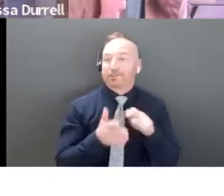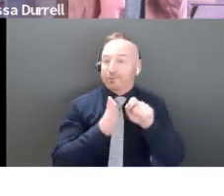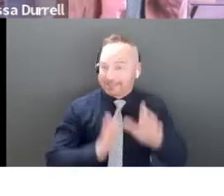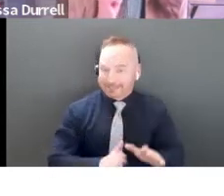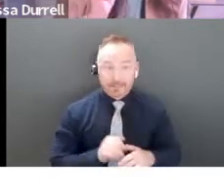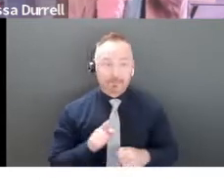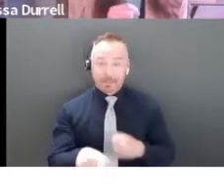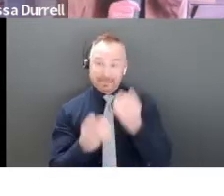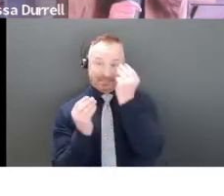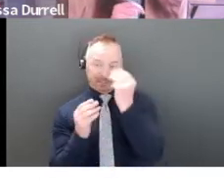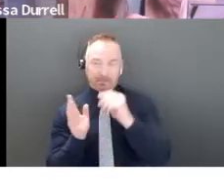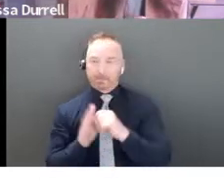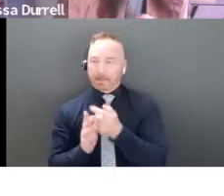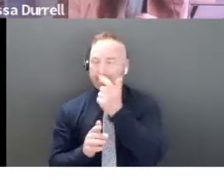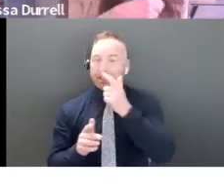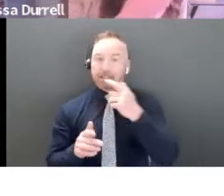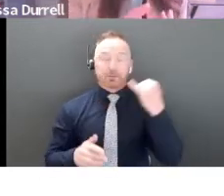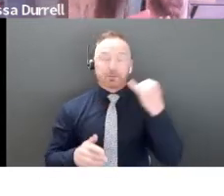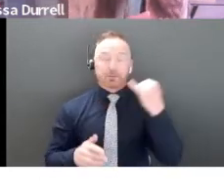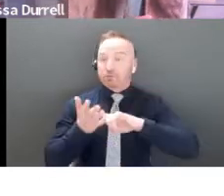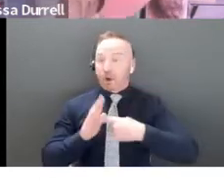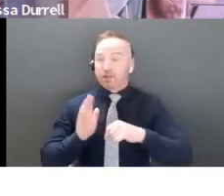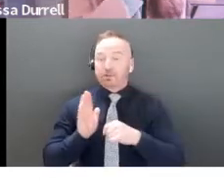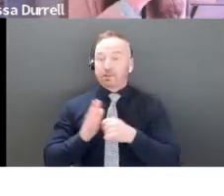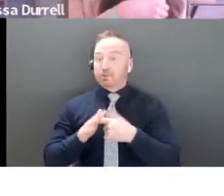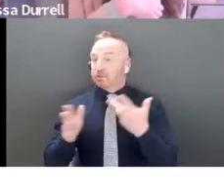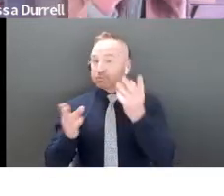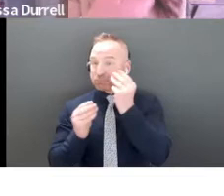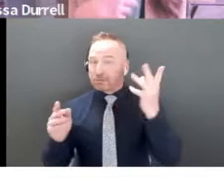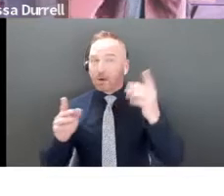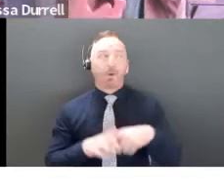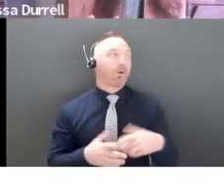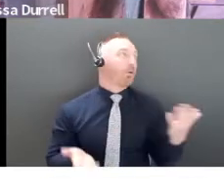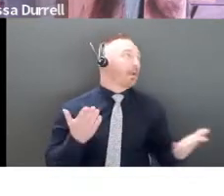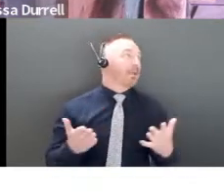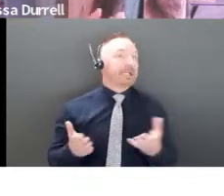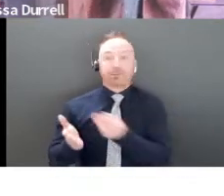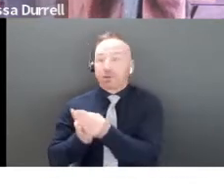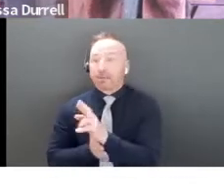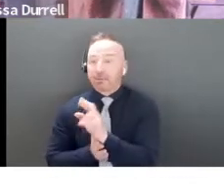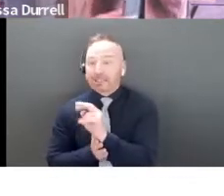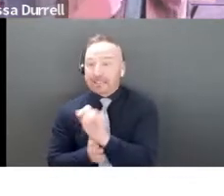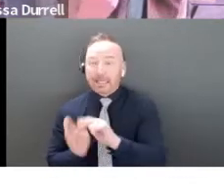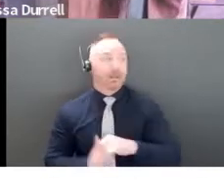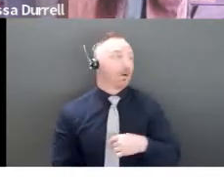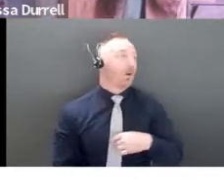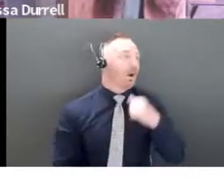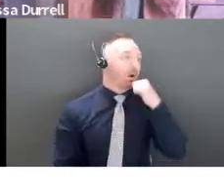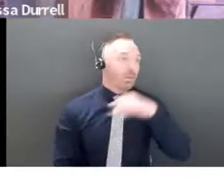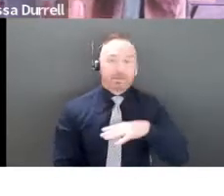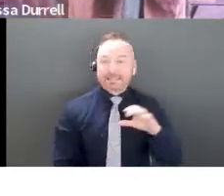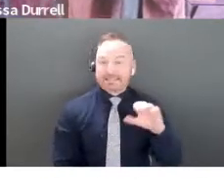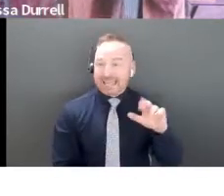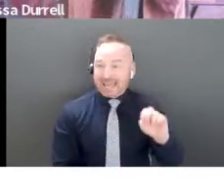actually truly understand, cause you might be introducing them, you know, if you're like, I see this a lot in retail or, or women's care products, you